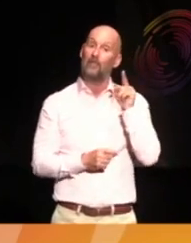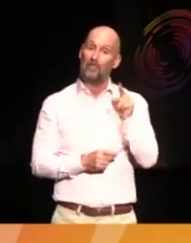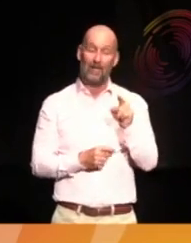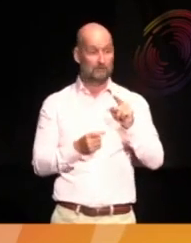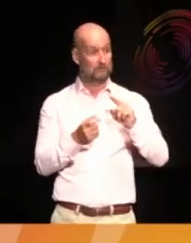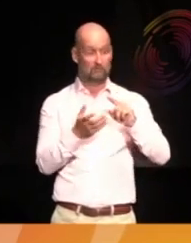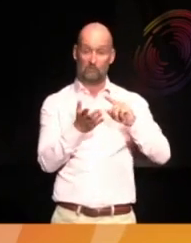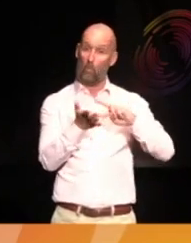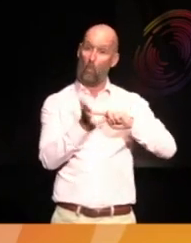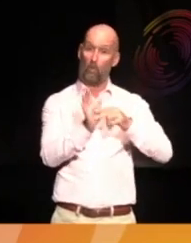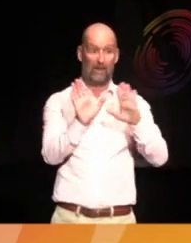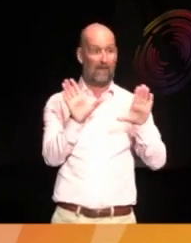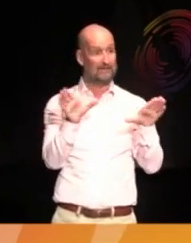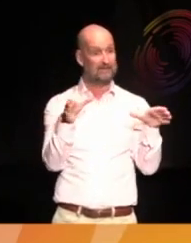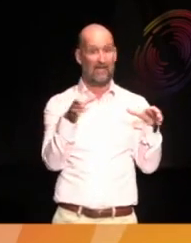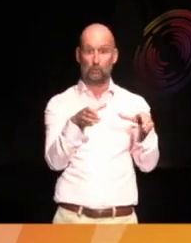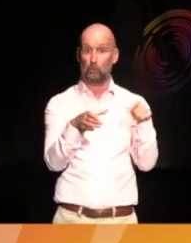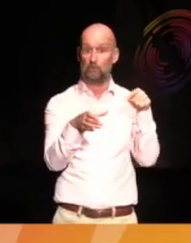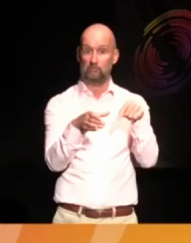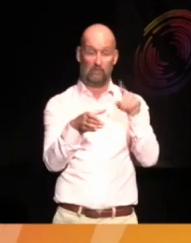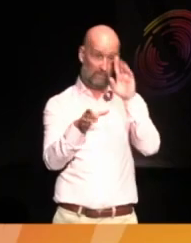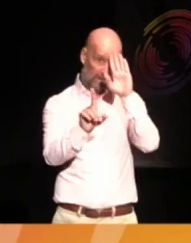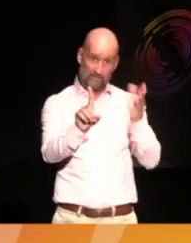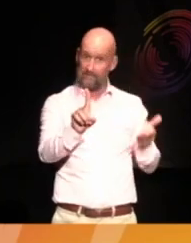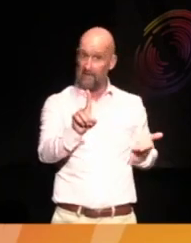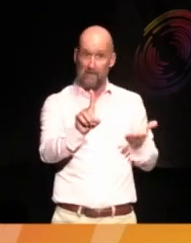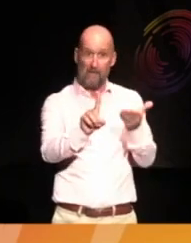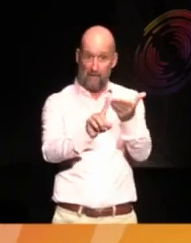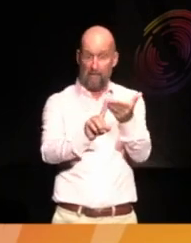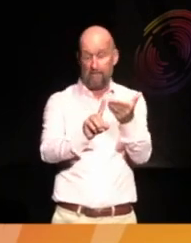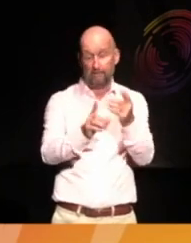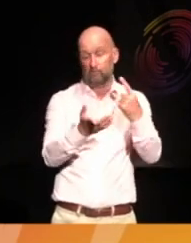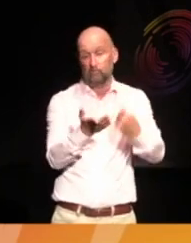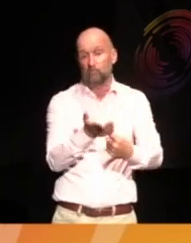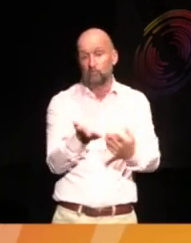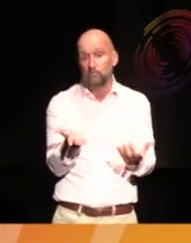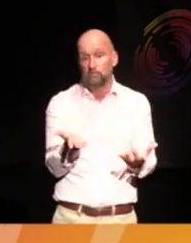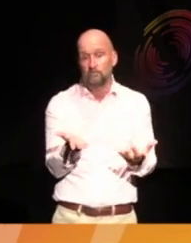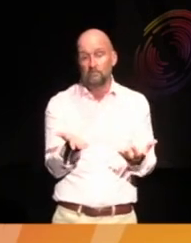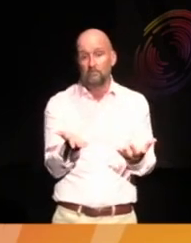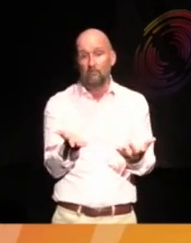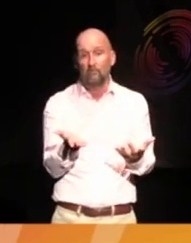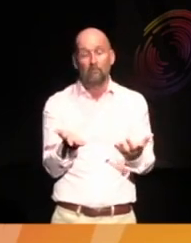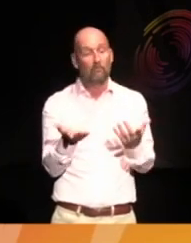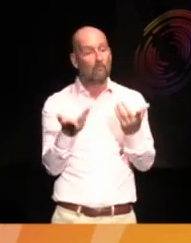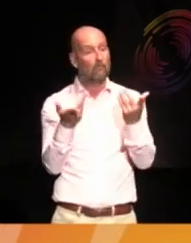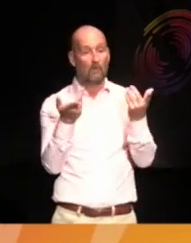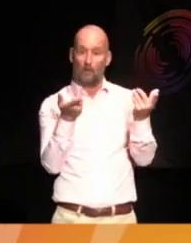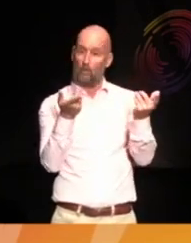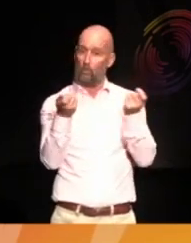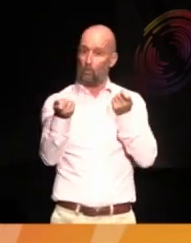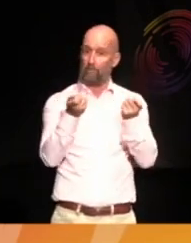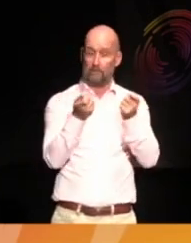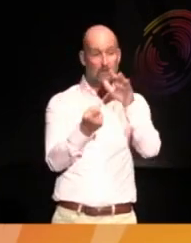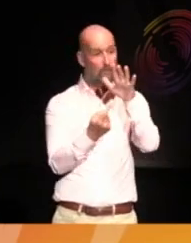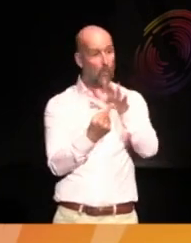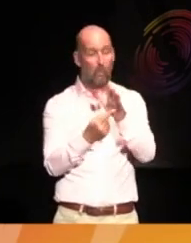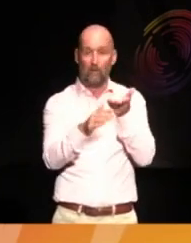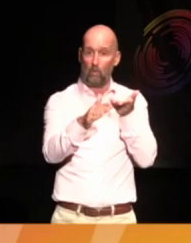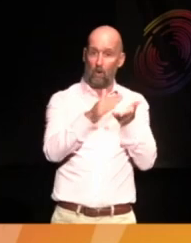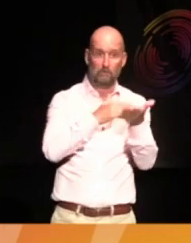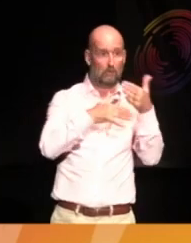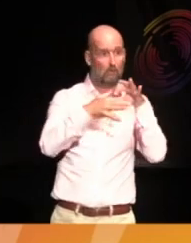organisation. And, ultimately, I think the governance is important, because we're a university.